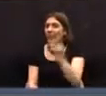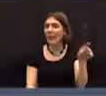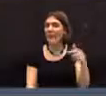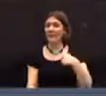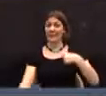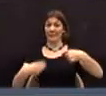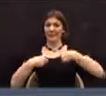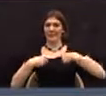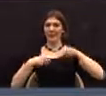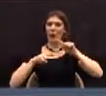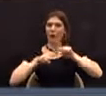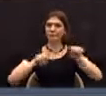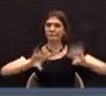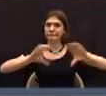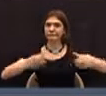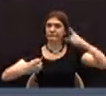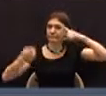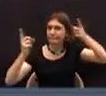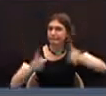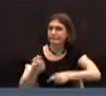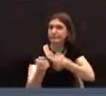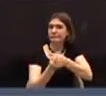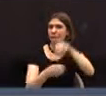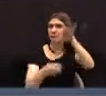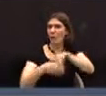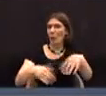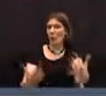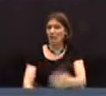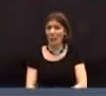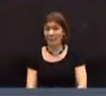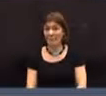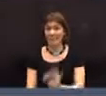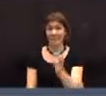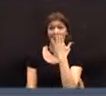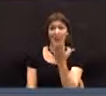-making institutions in town. Thanks.